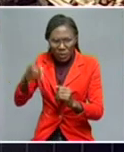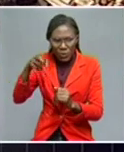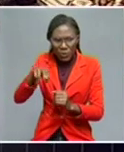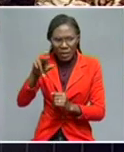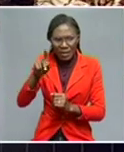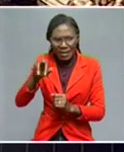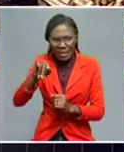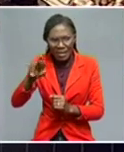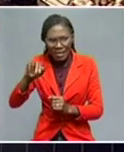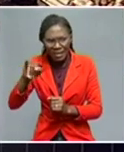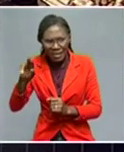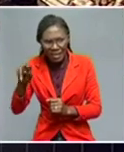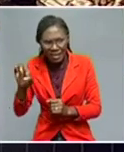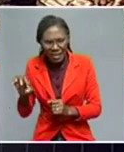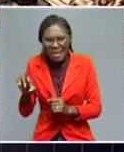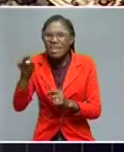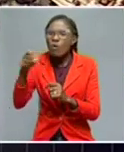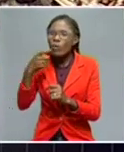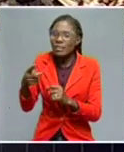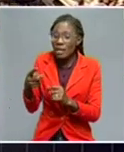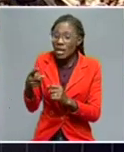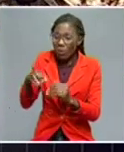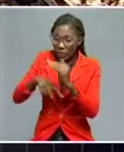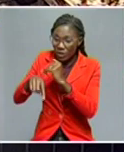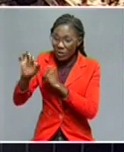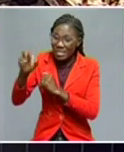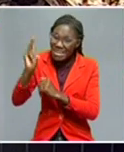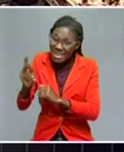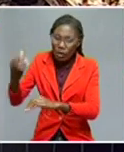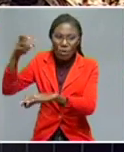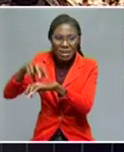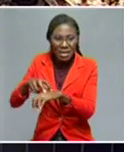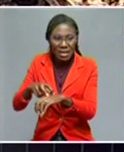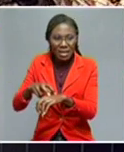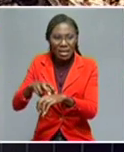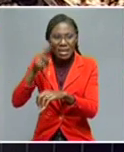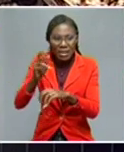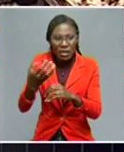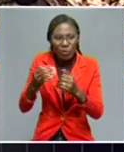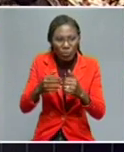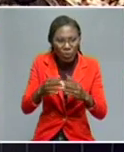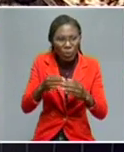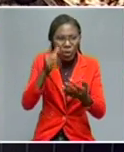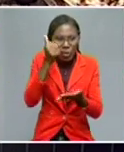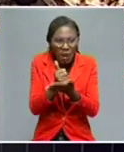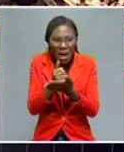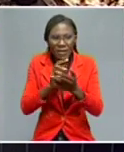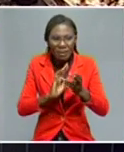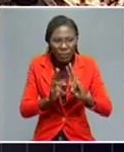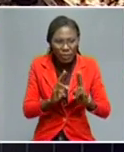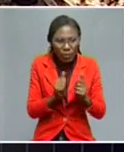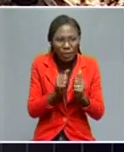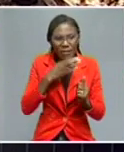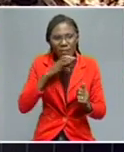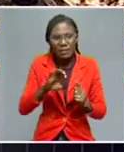night, where he said his country is still ready to come to the table for diplomatic talks with Russia. Then